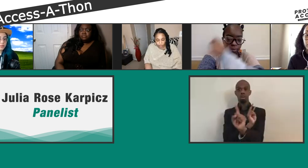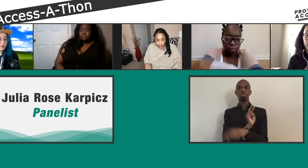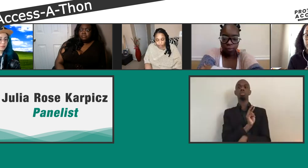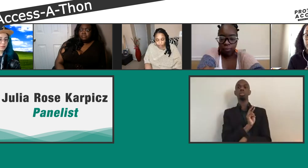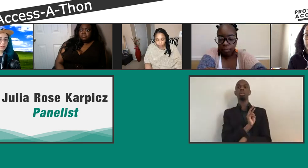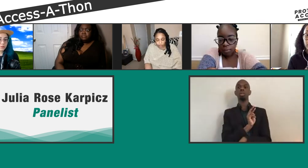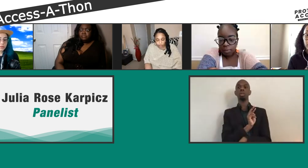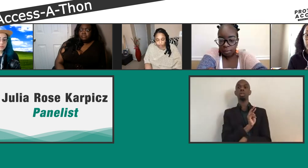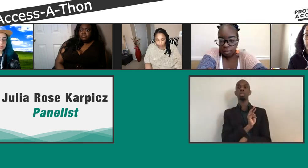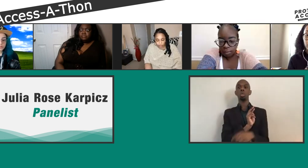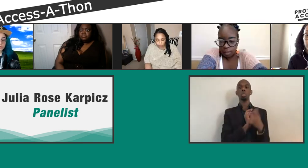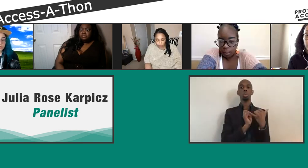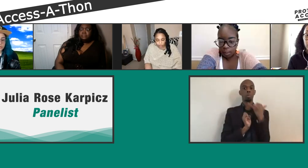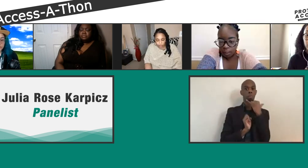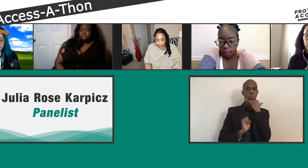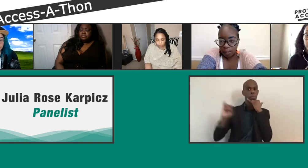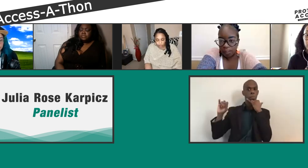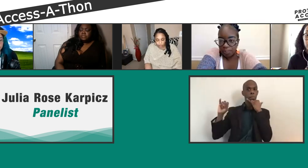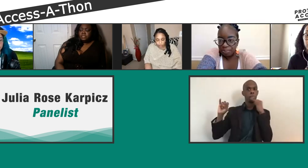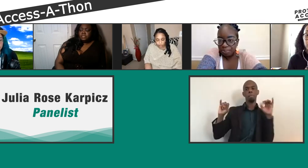university. think, I think we might've lost Julia.